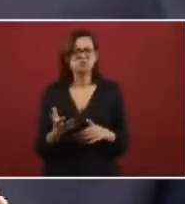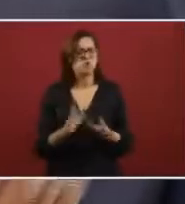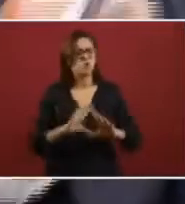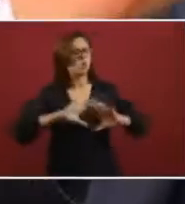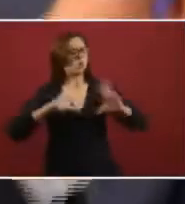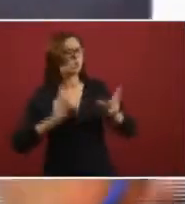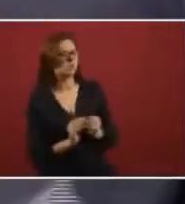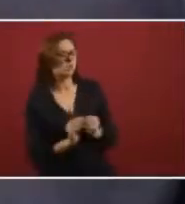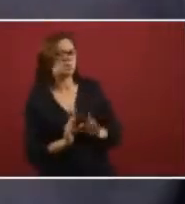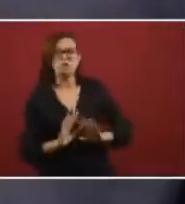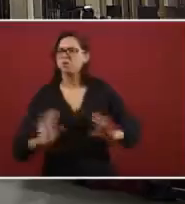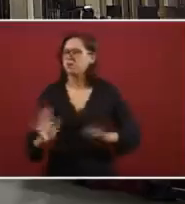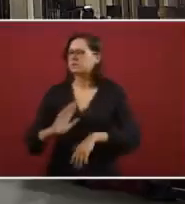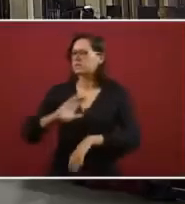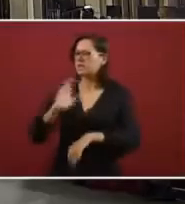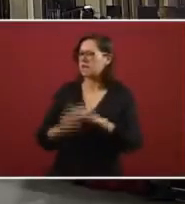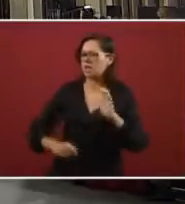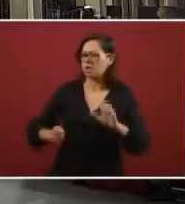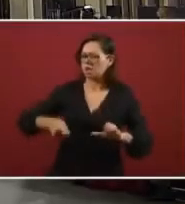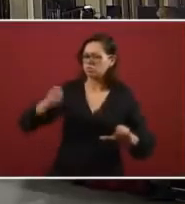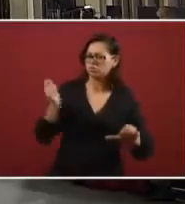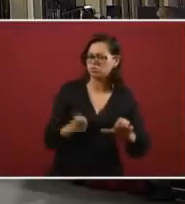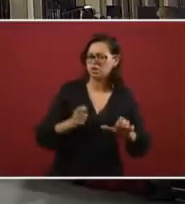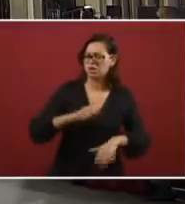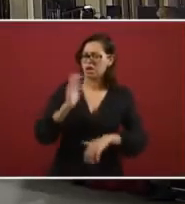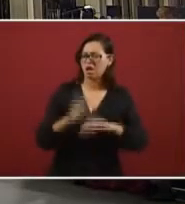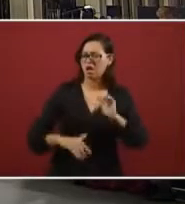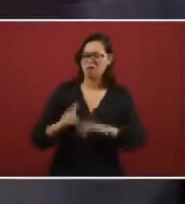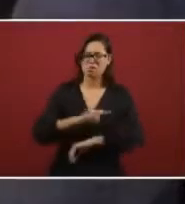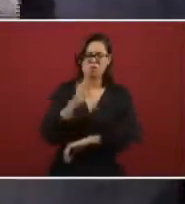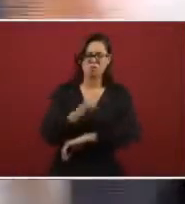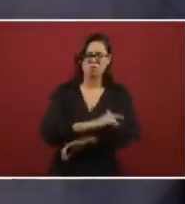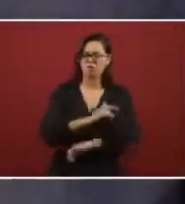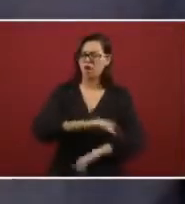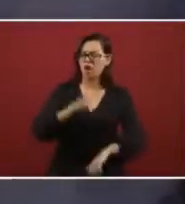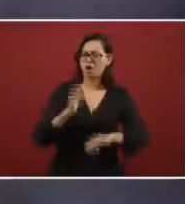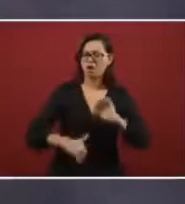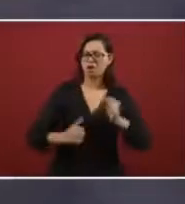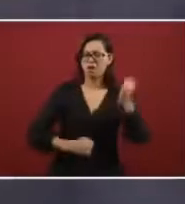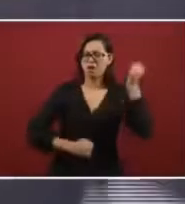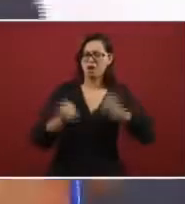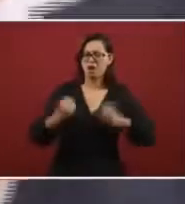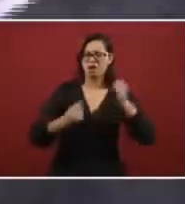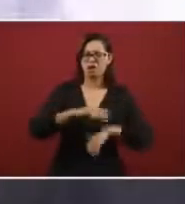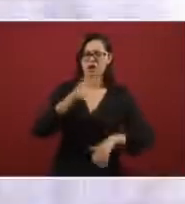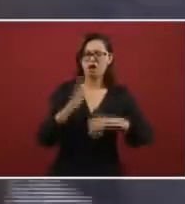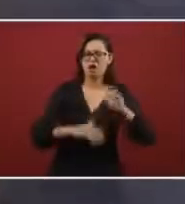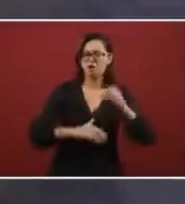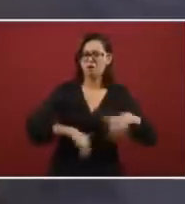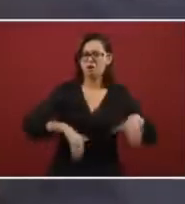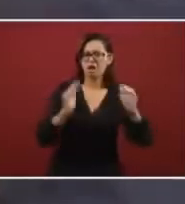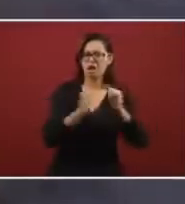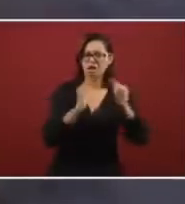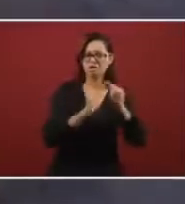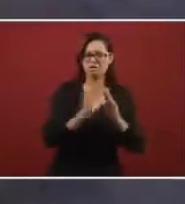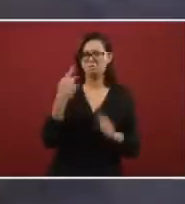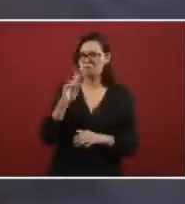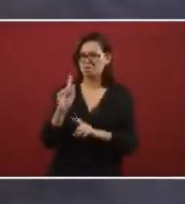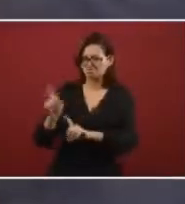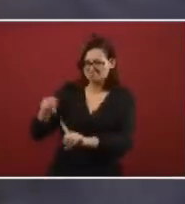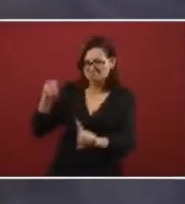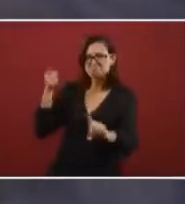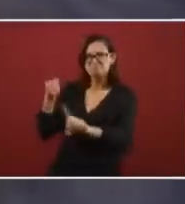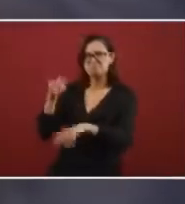is integral well so say say all the all the auctions and all the